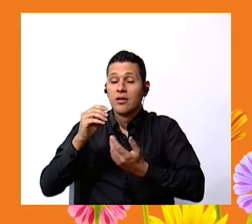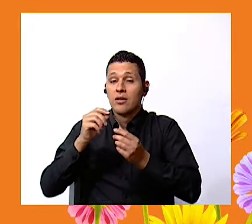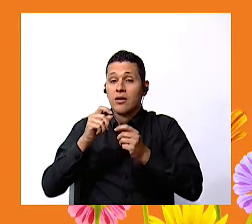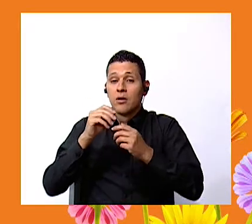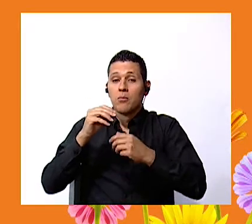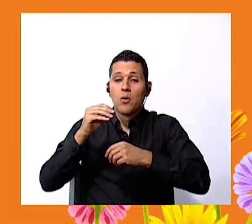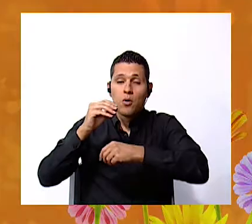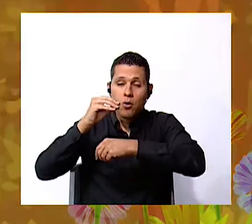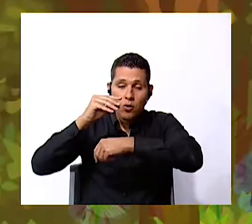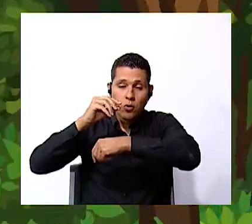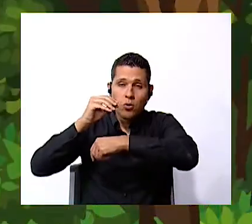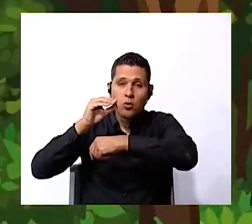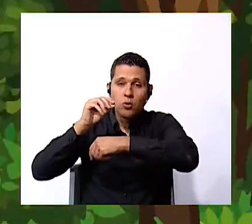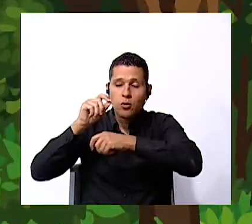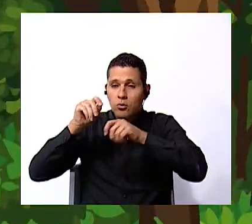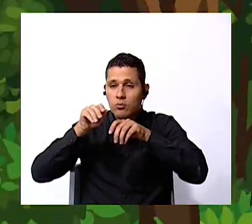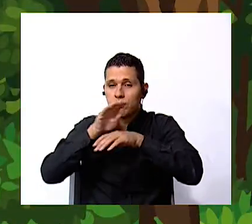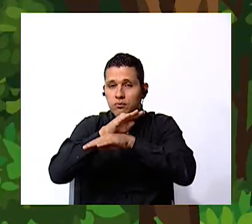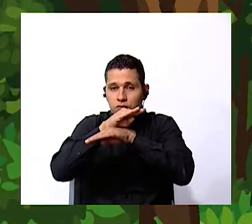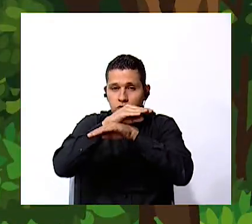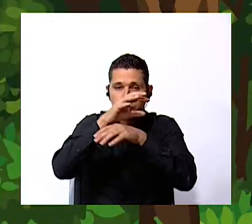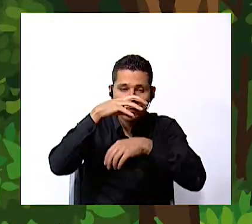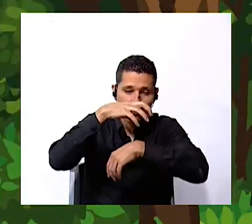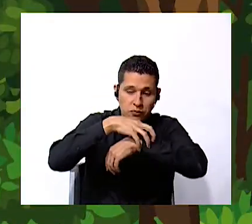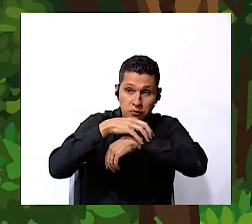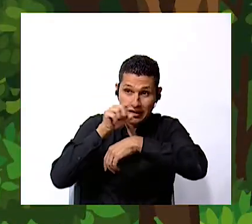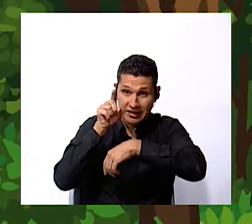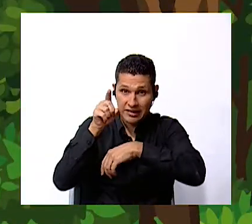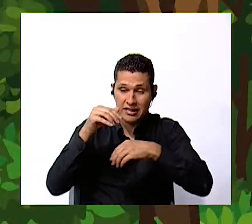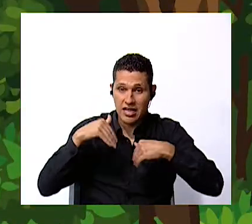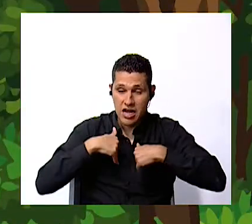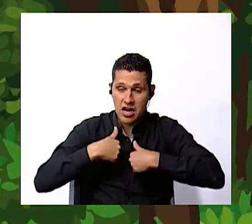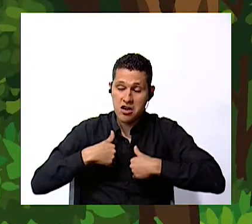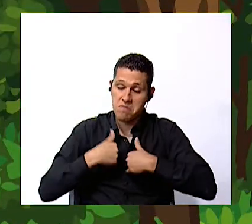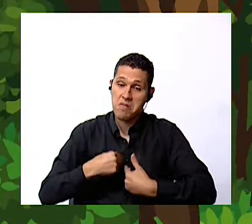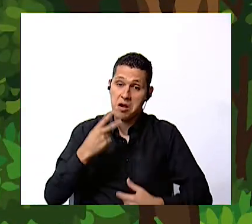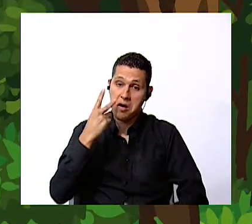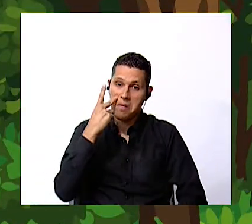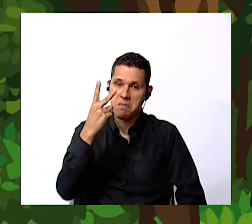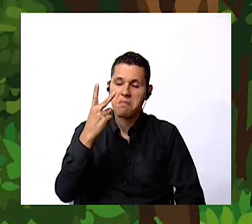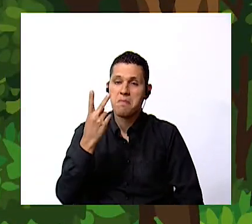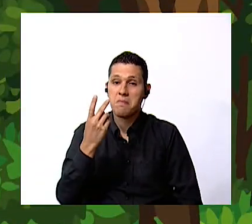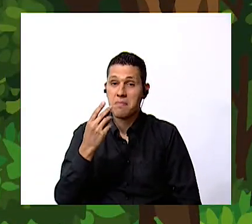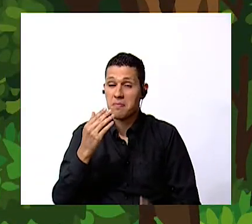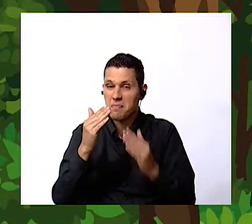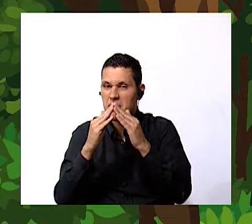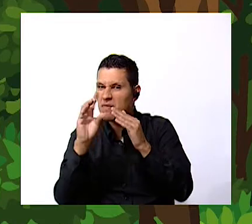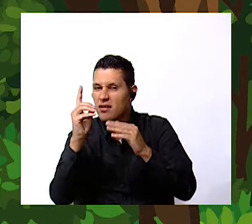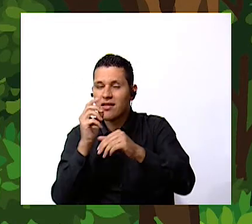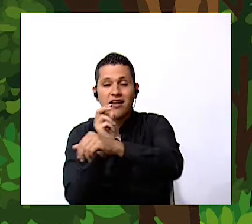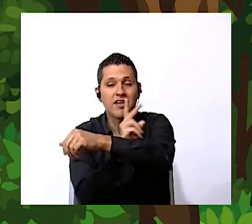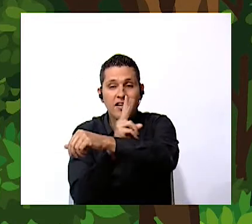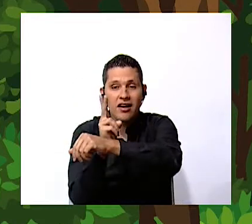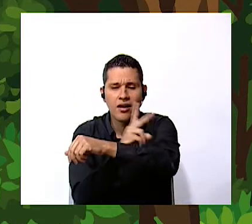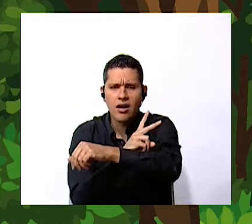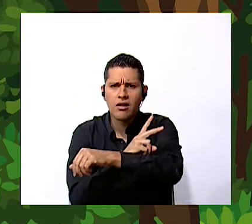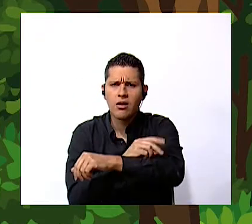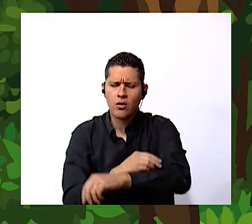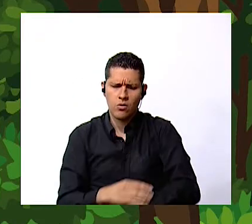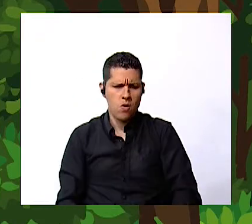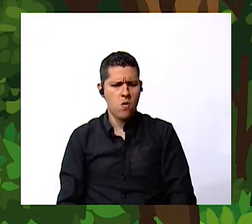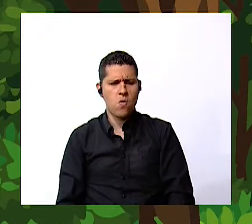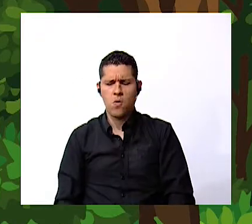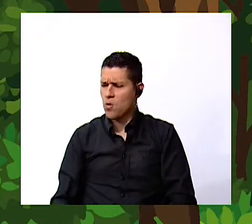okay lives in the garden that's interesting there are many habitats correct